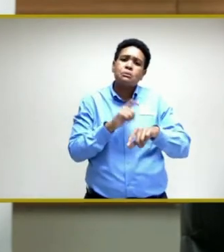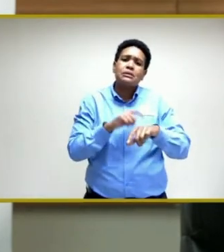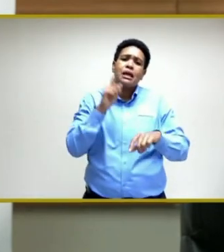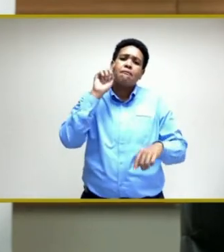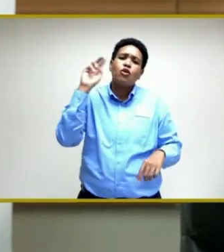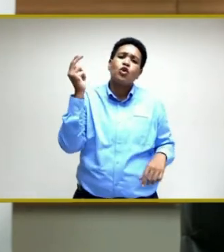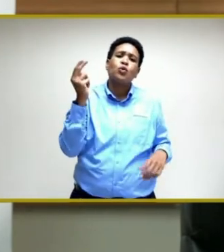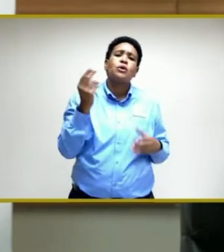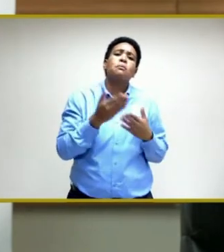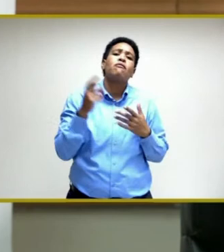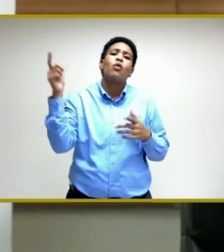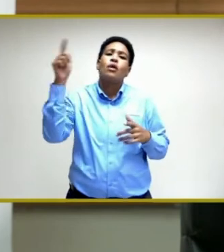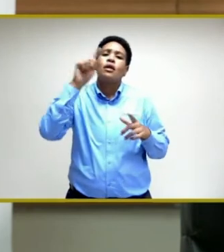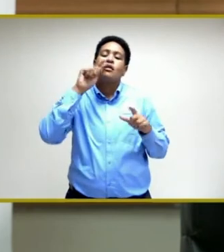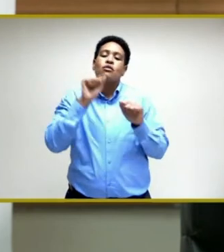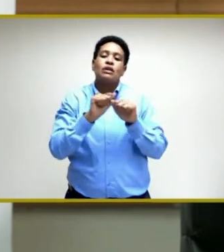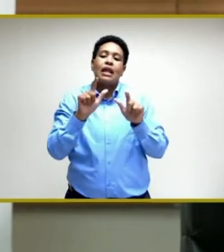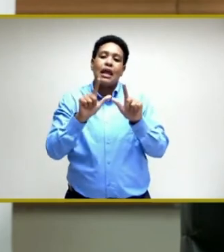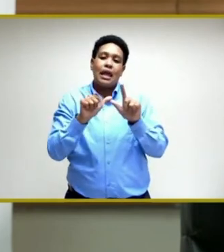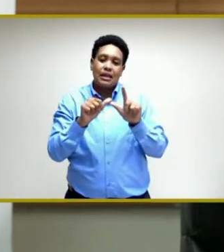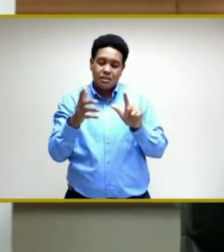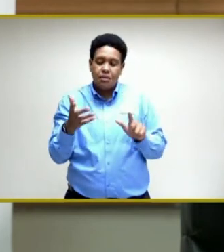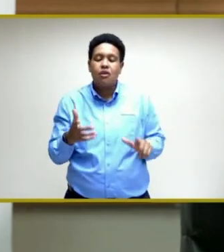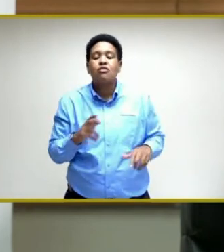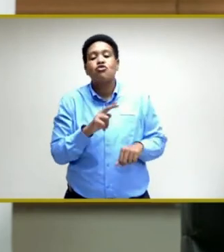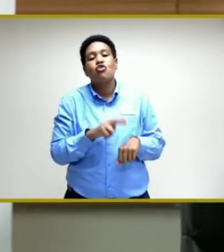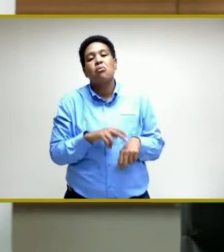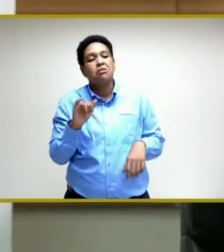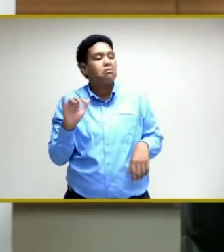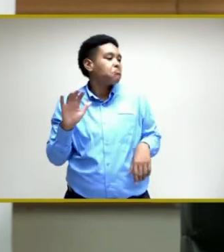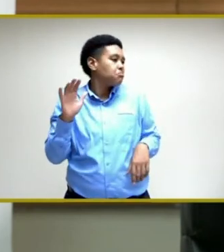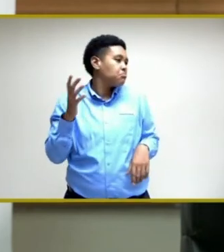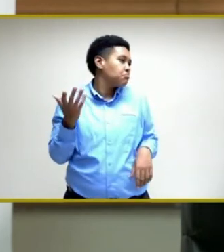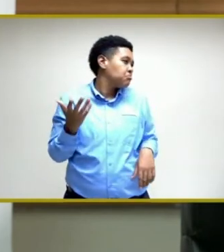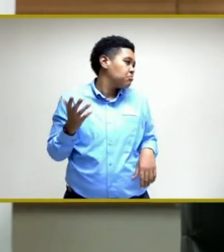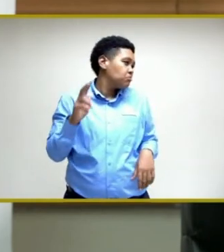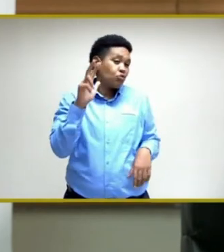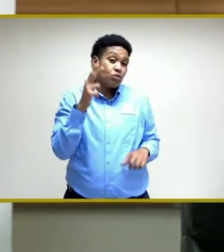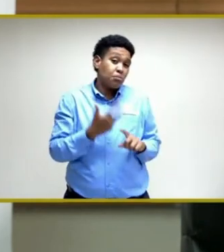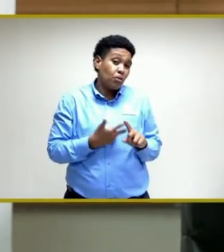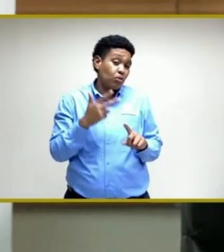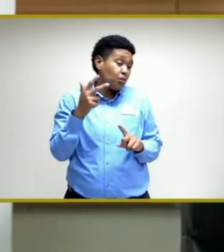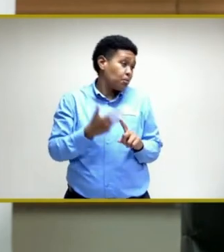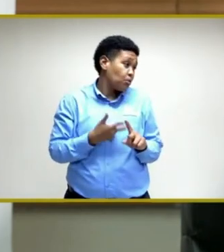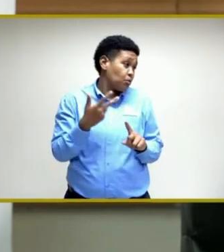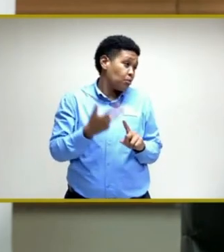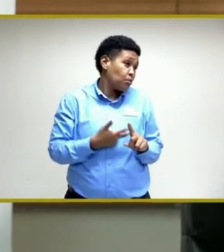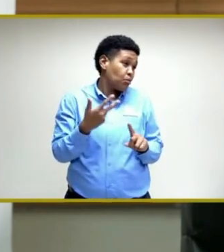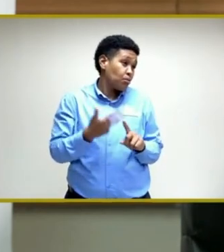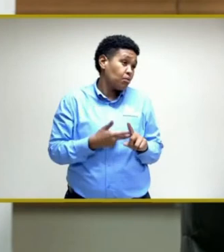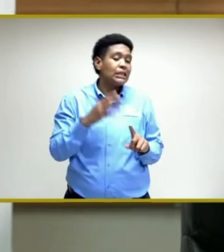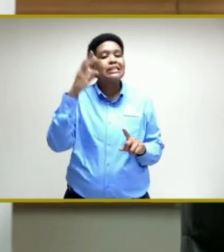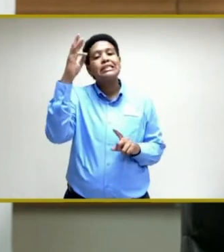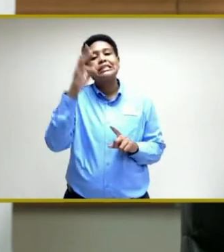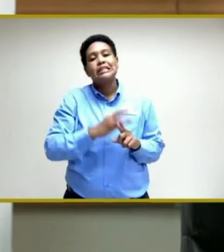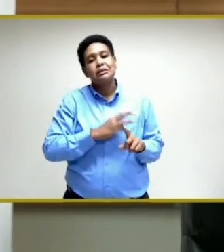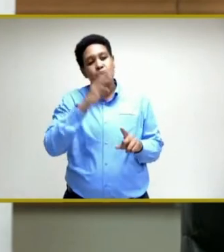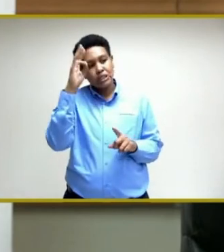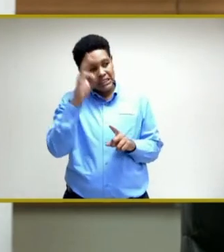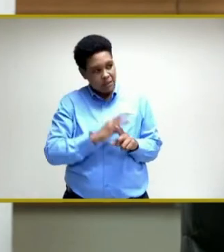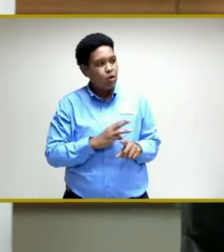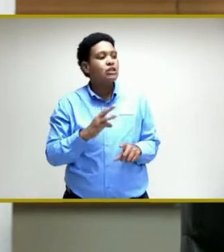usage before they expire, and normally that's what, is it three months, four months? Six months.